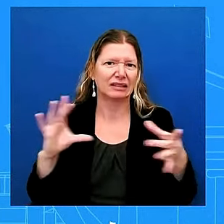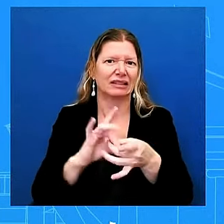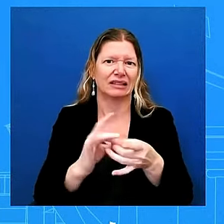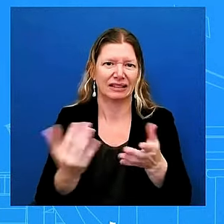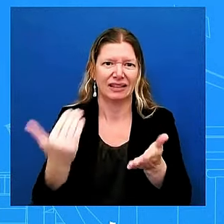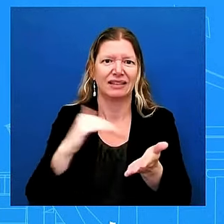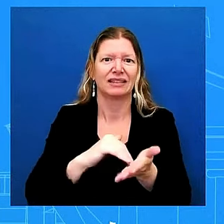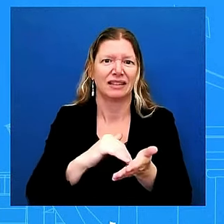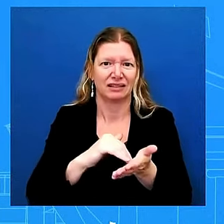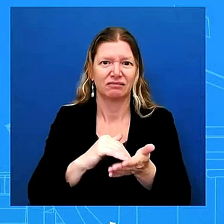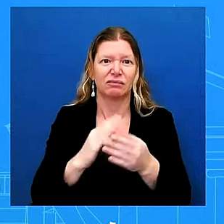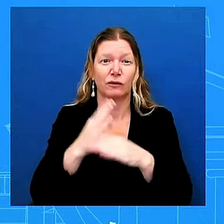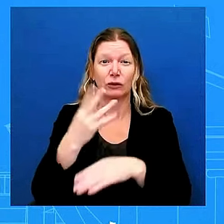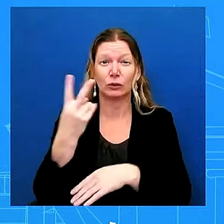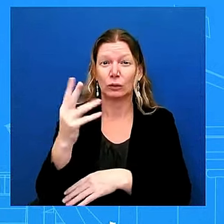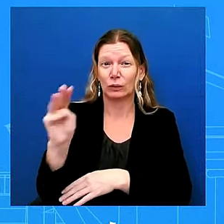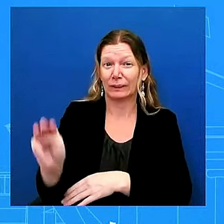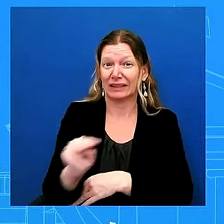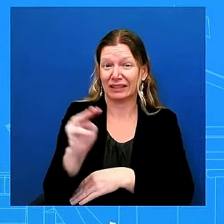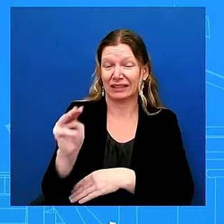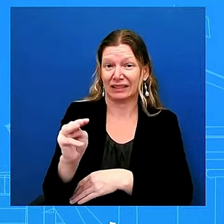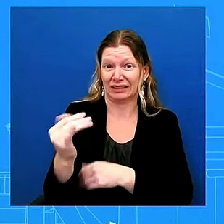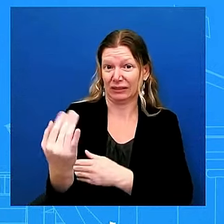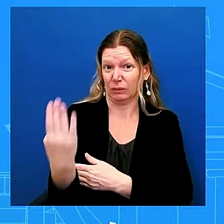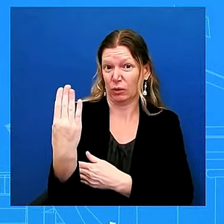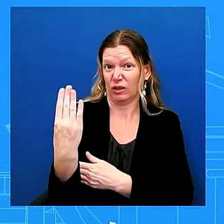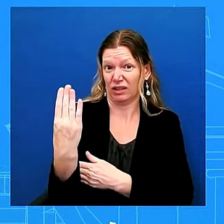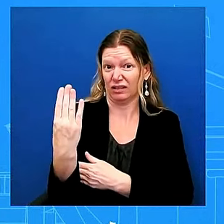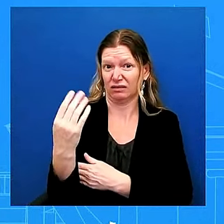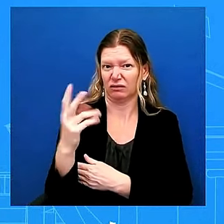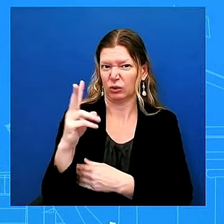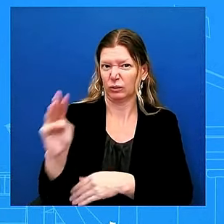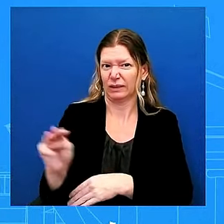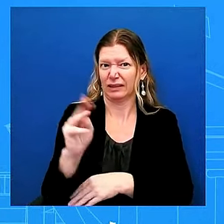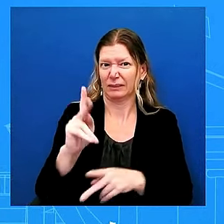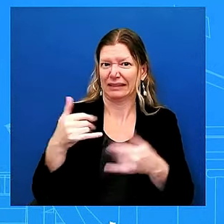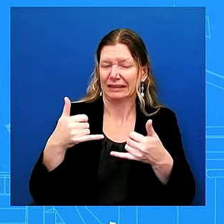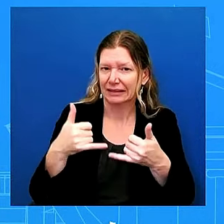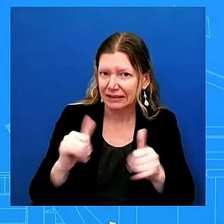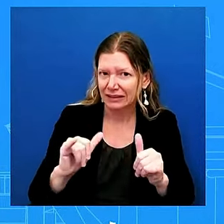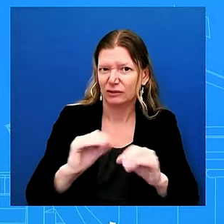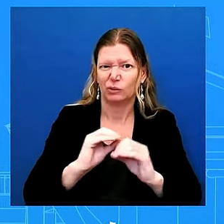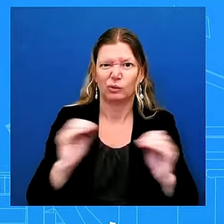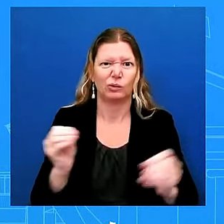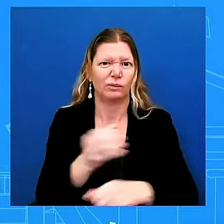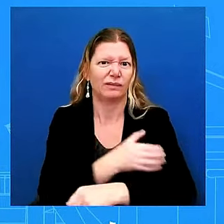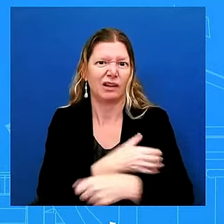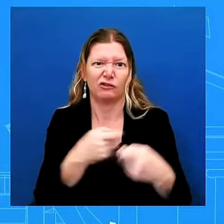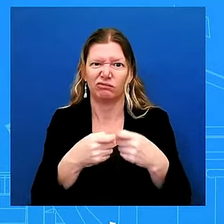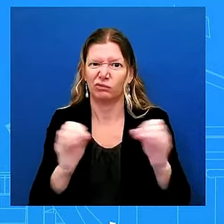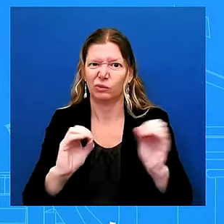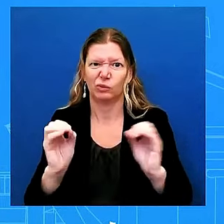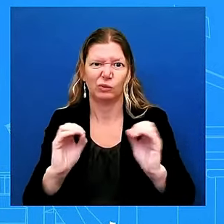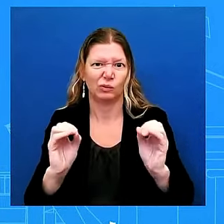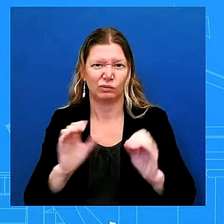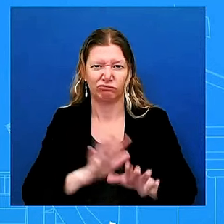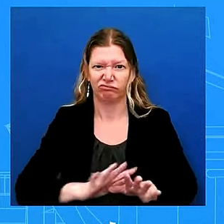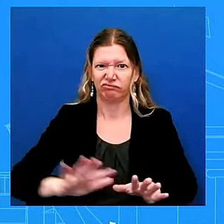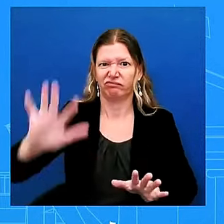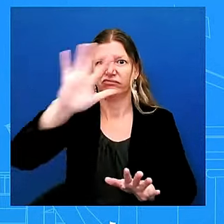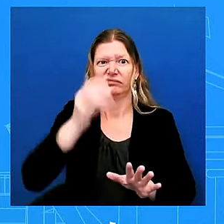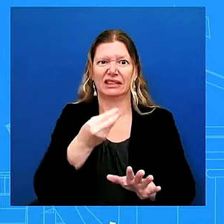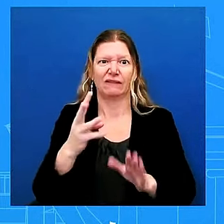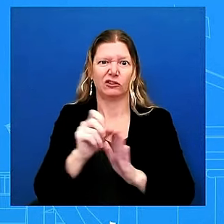power across the impacted states at least 50 000 personnel from 31 states and dc